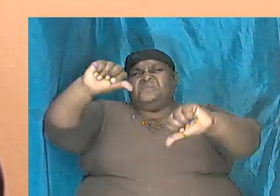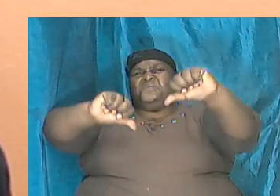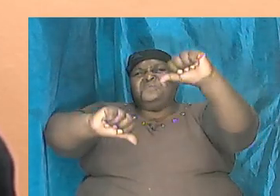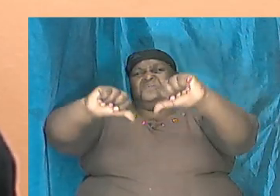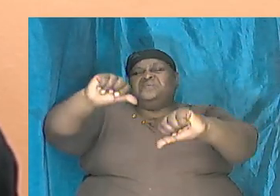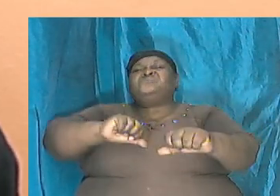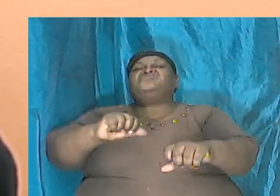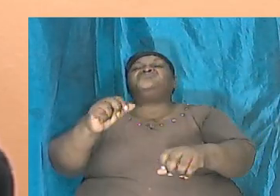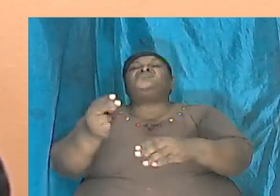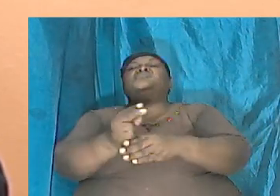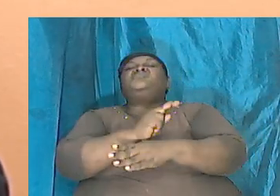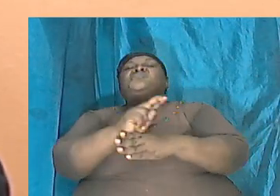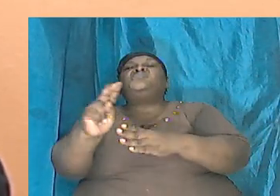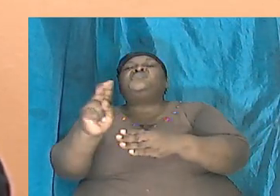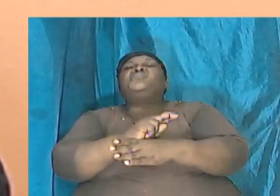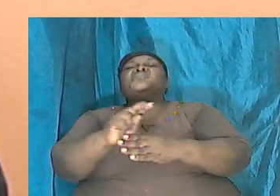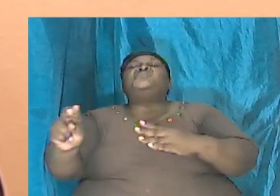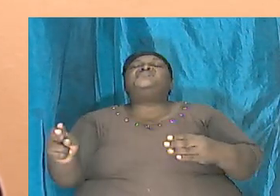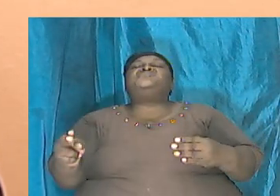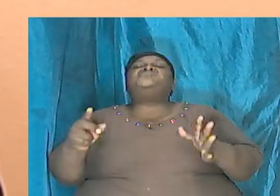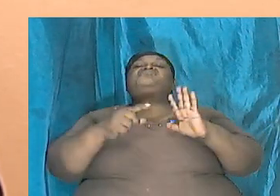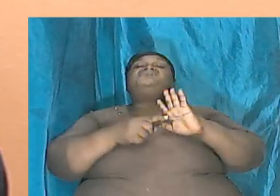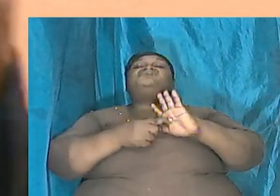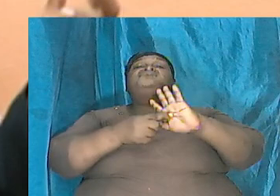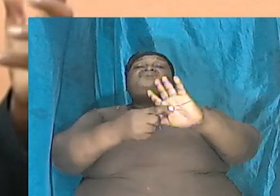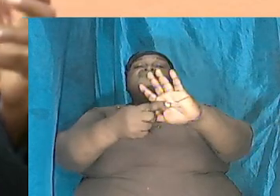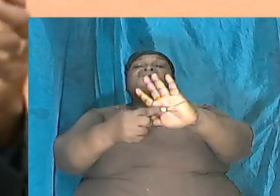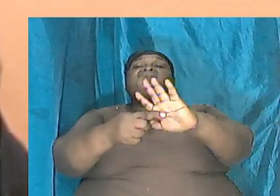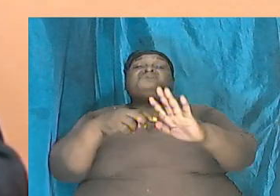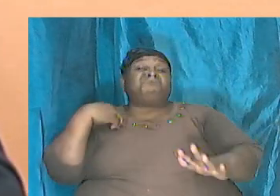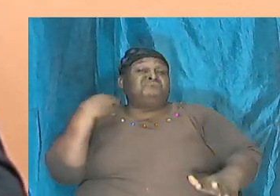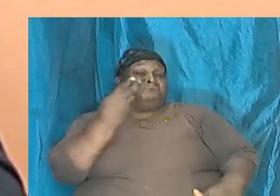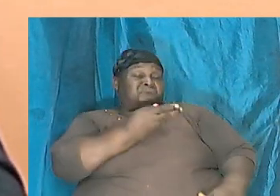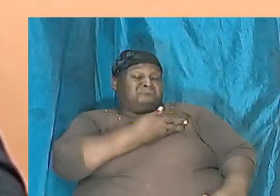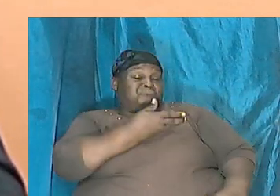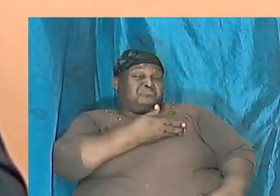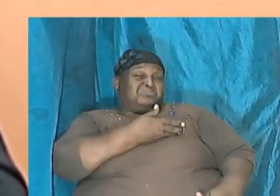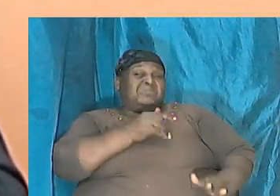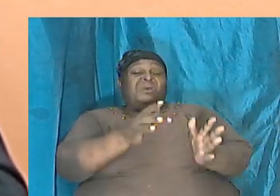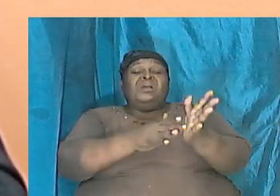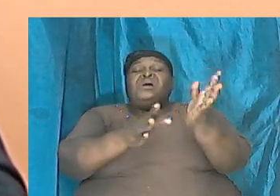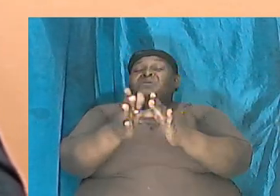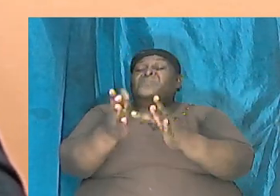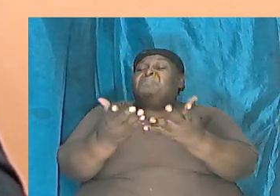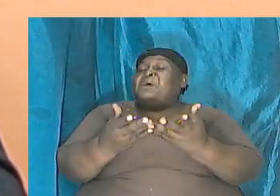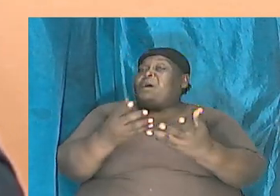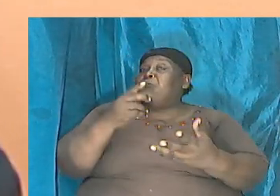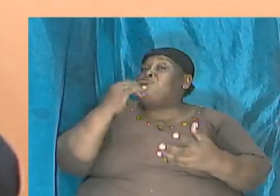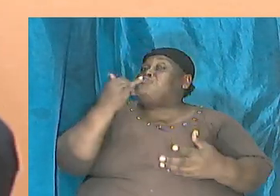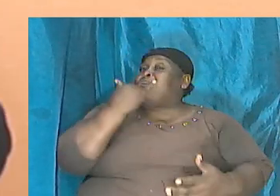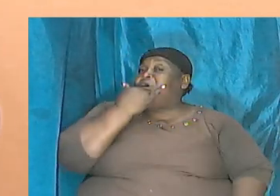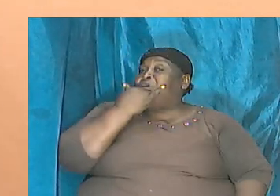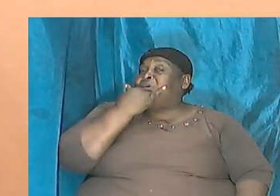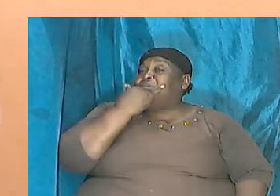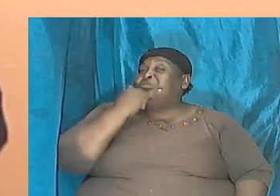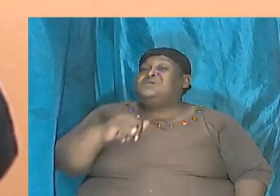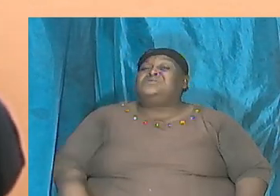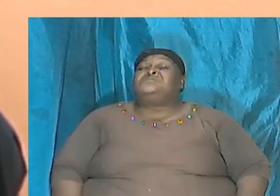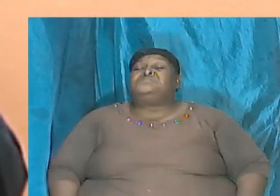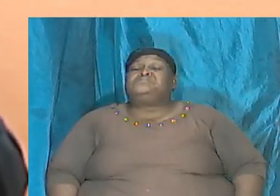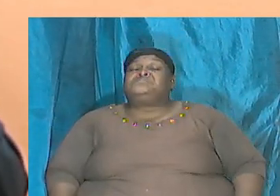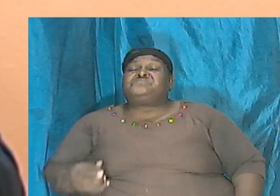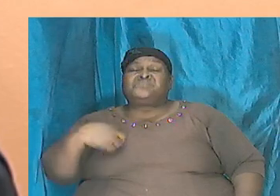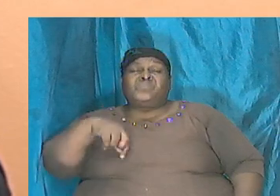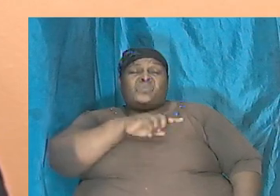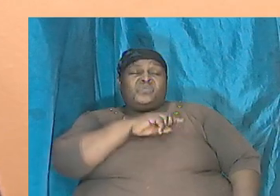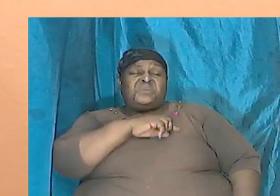to show to us that the Bible is wrong because we have gone